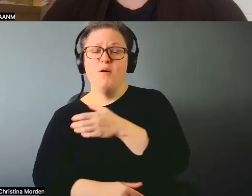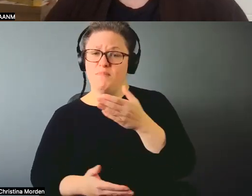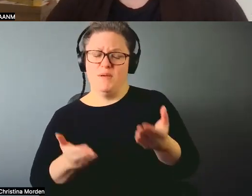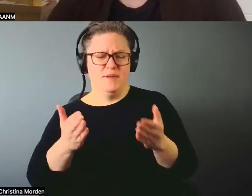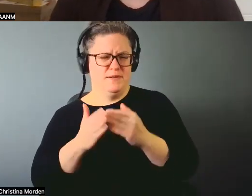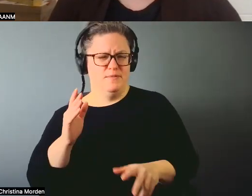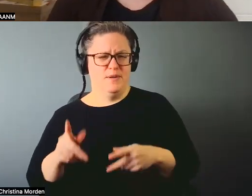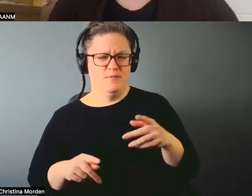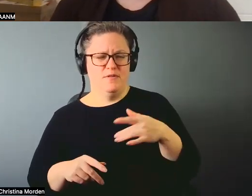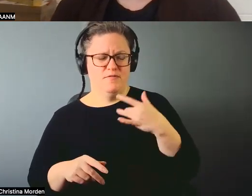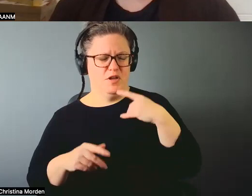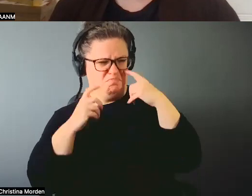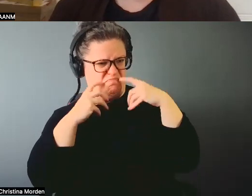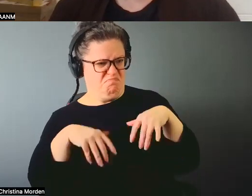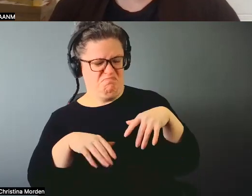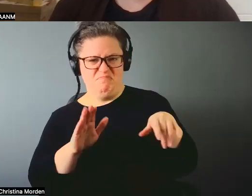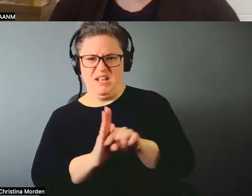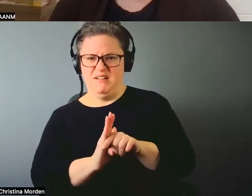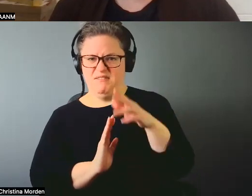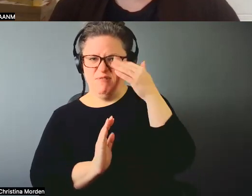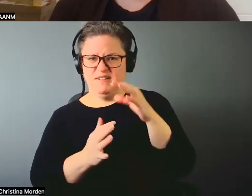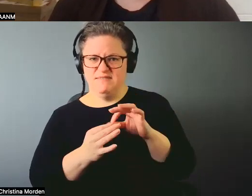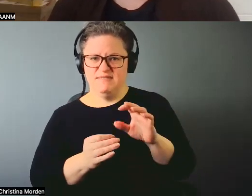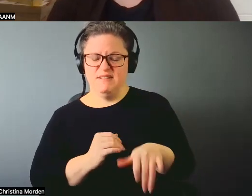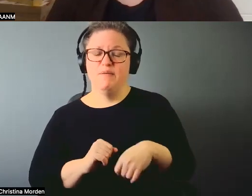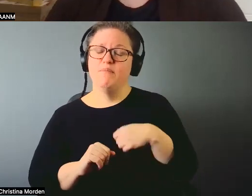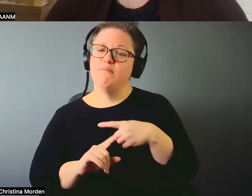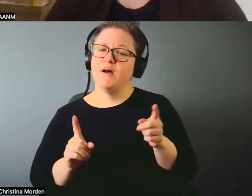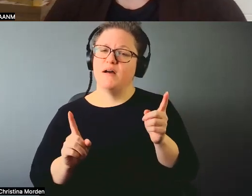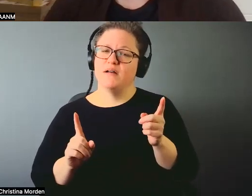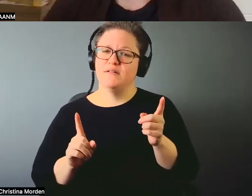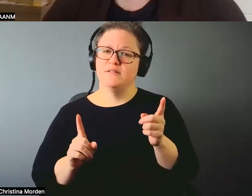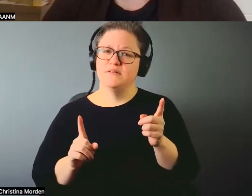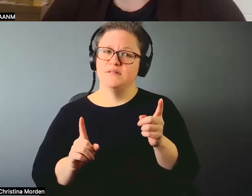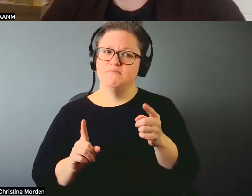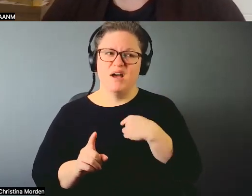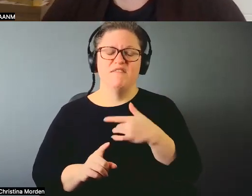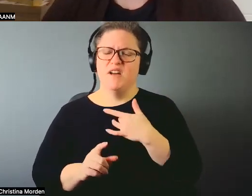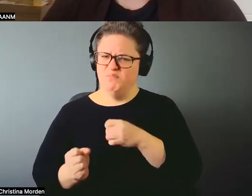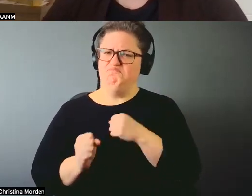or, you know, negative, but it really, it really empowered me.